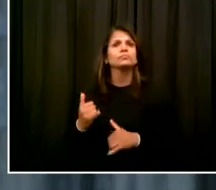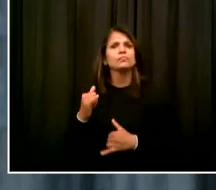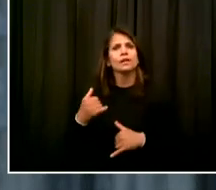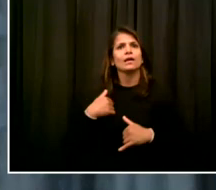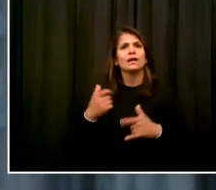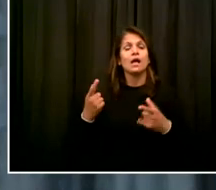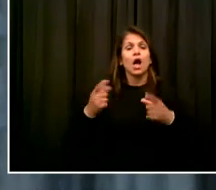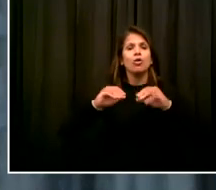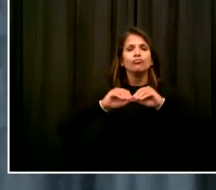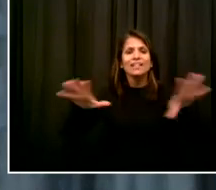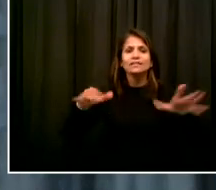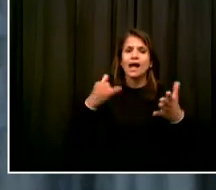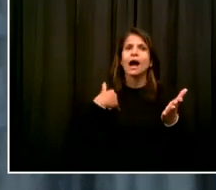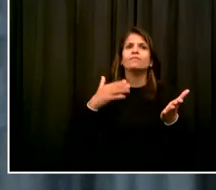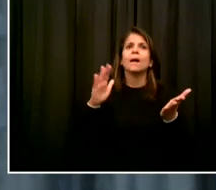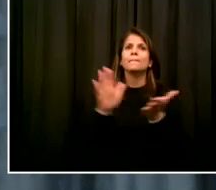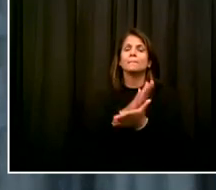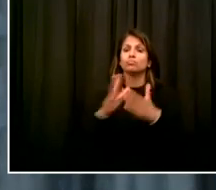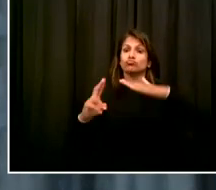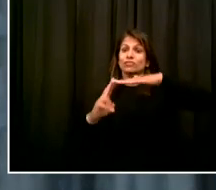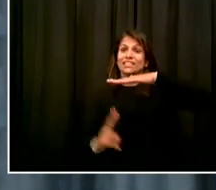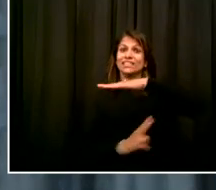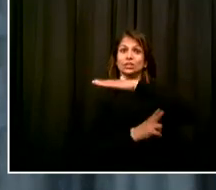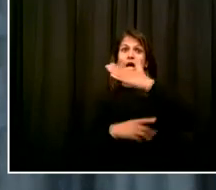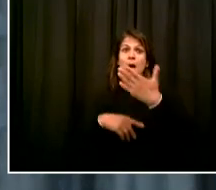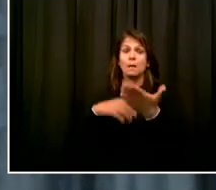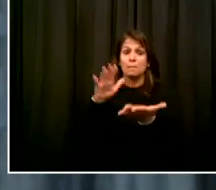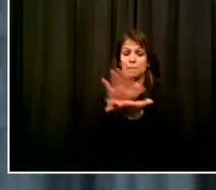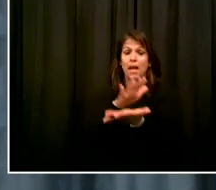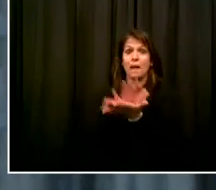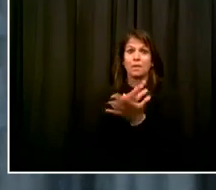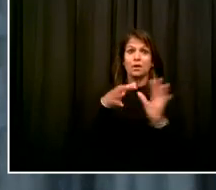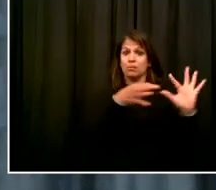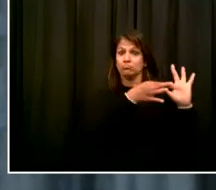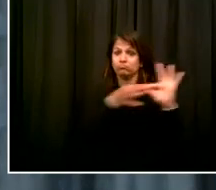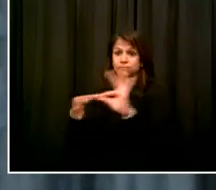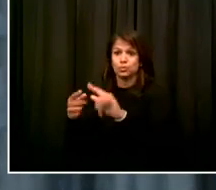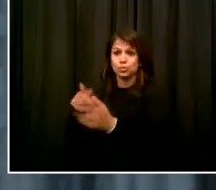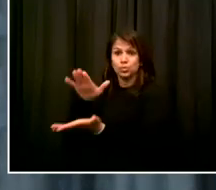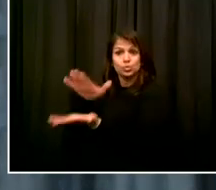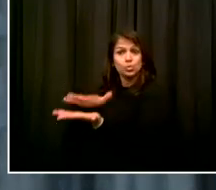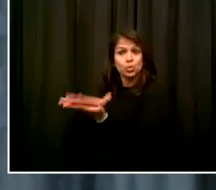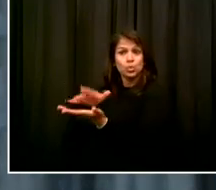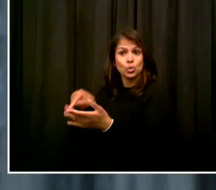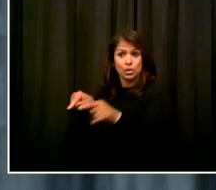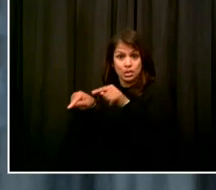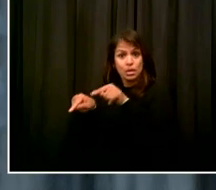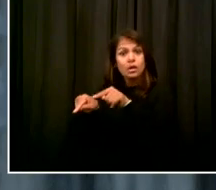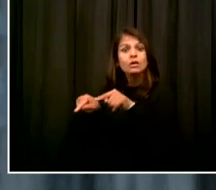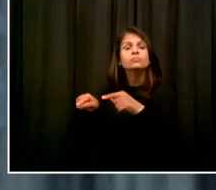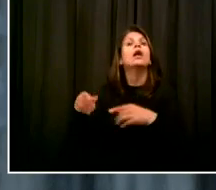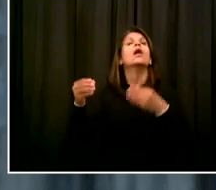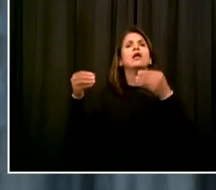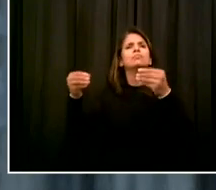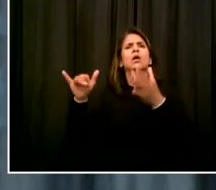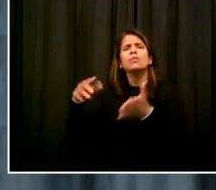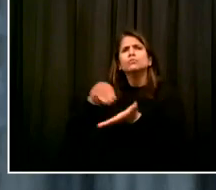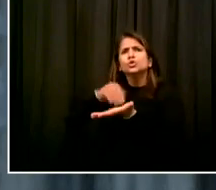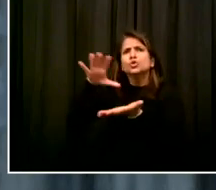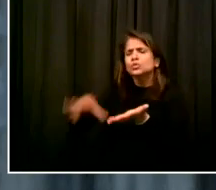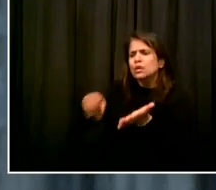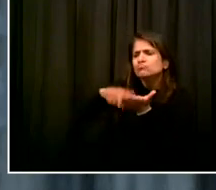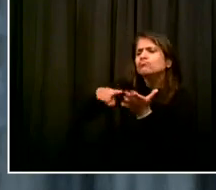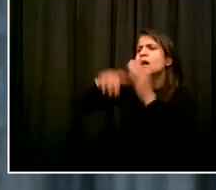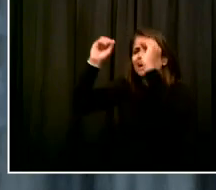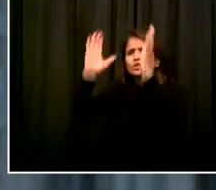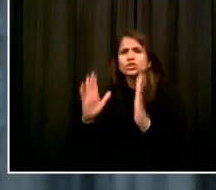to School Plan to support students, educators, and parents all across the city. It